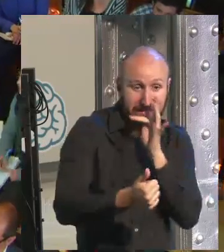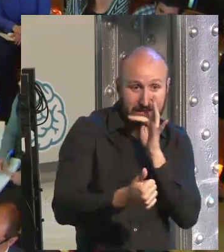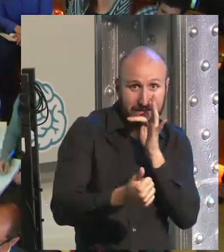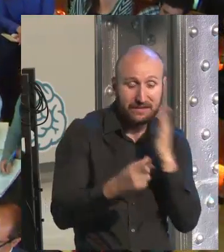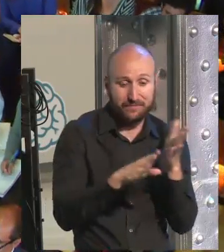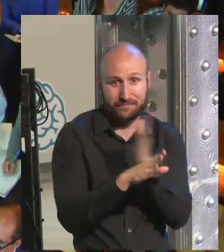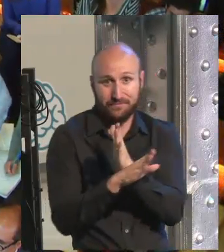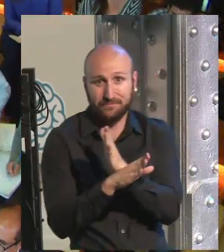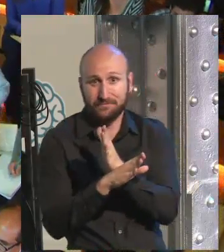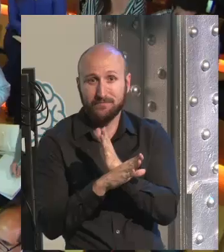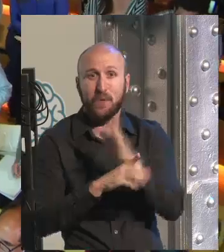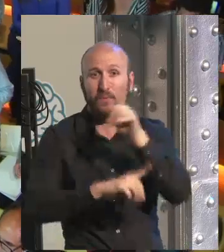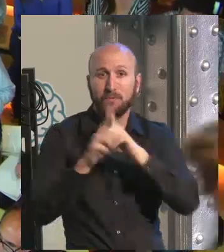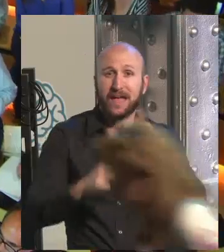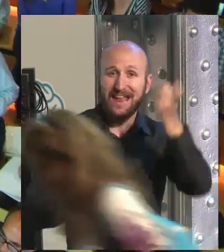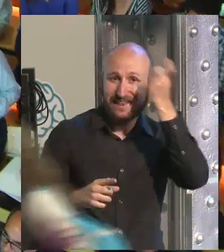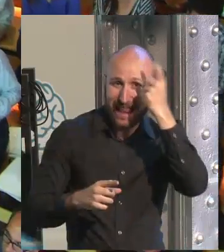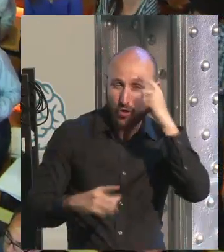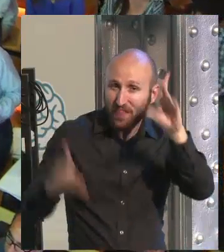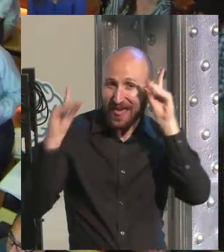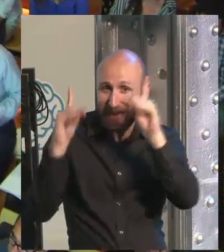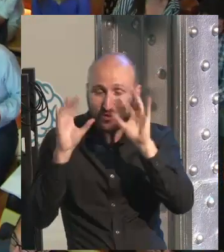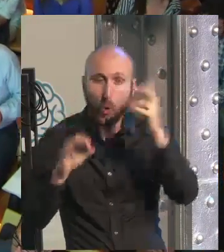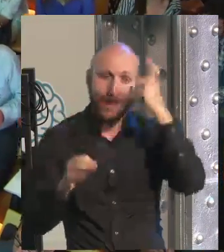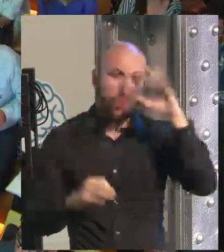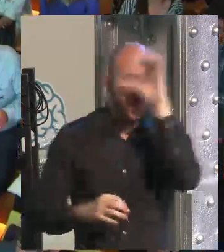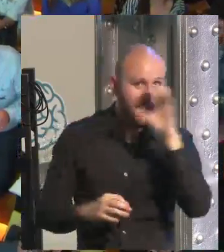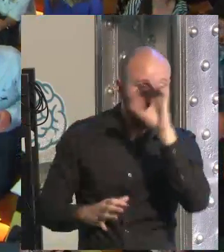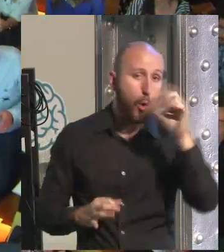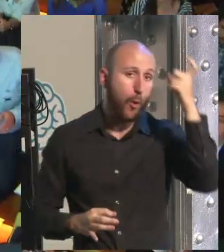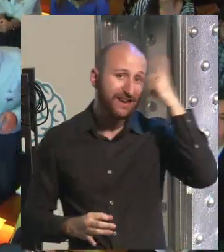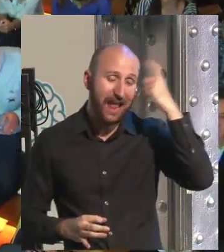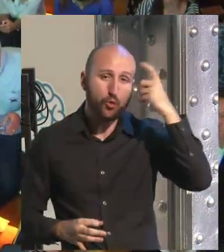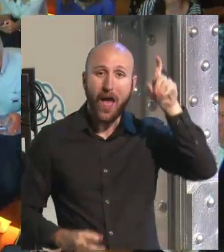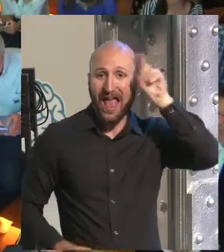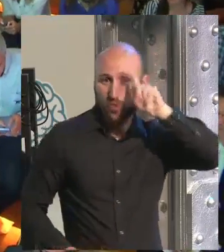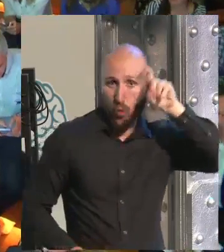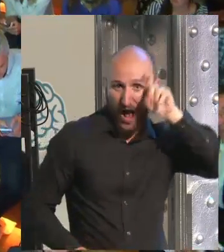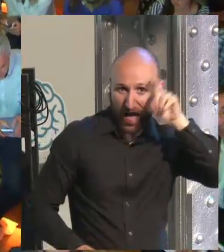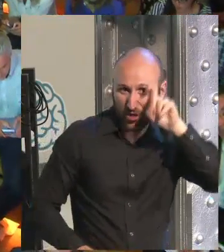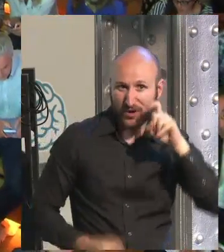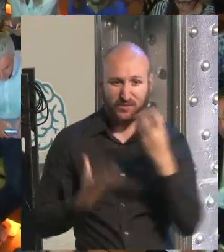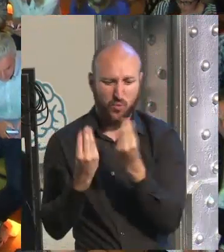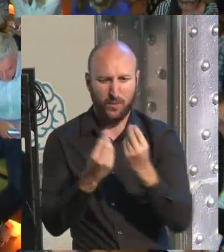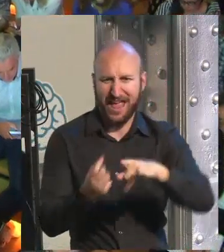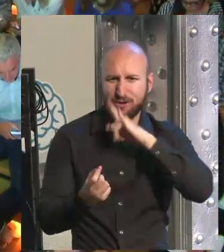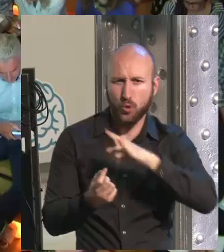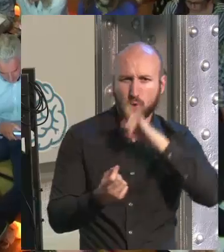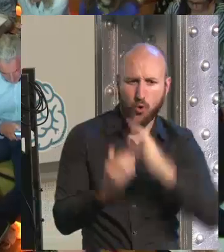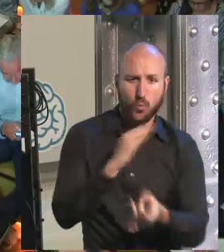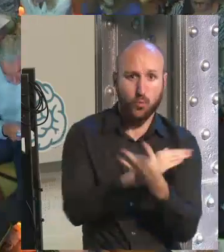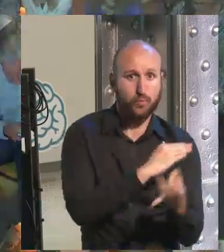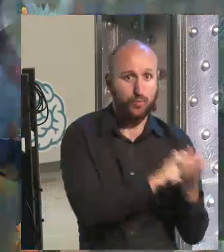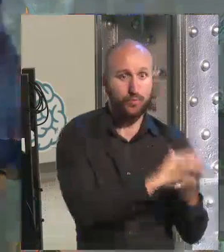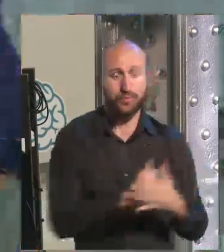is true that we've been sold programs pretending to